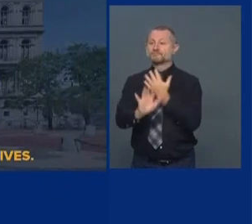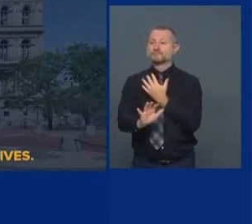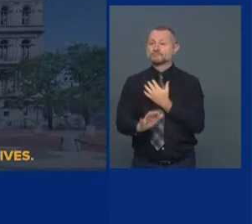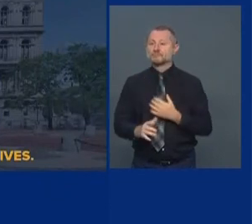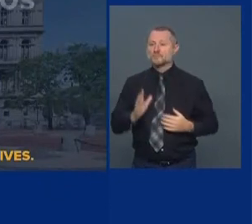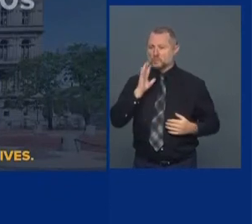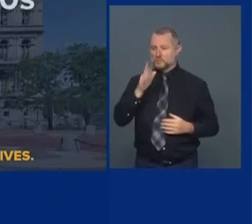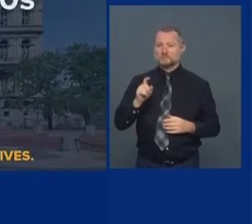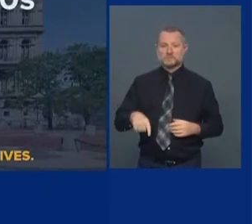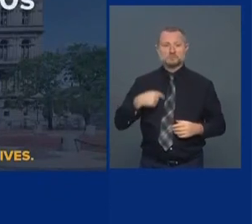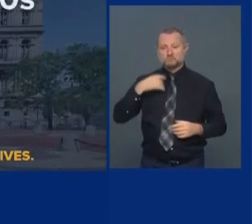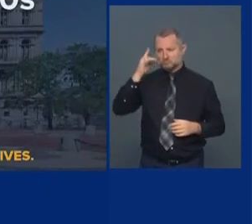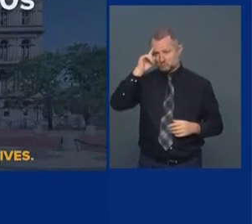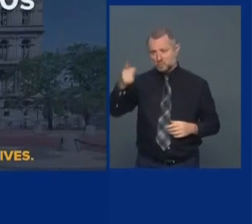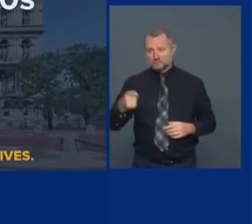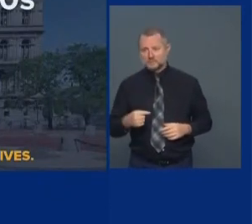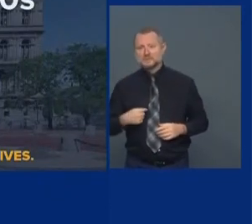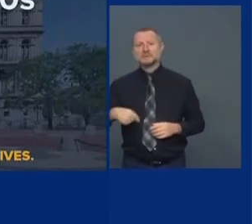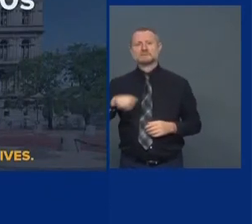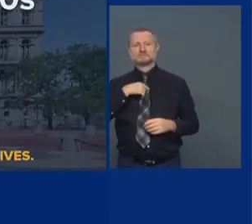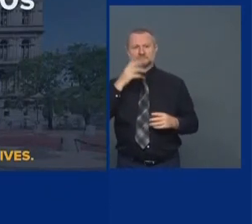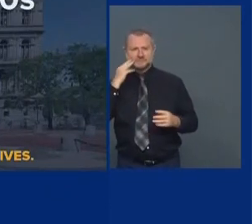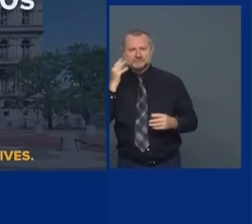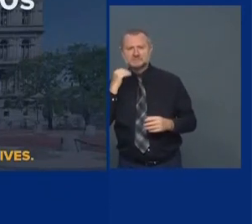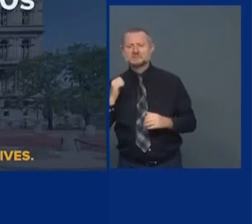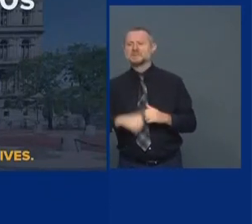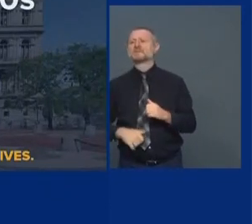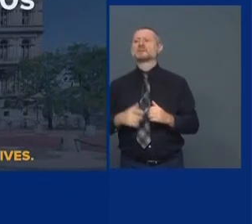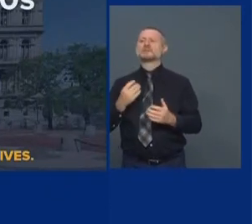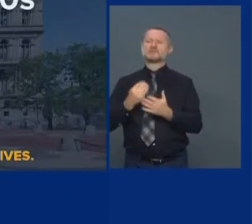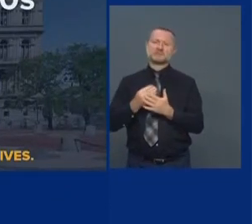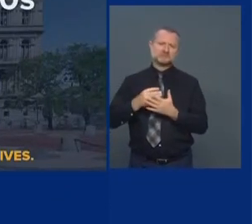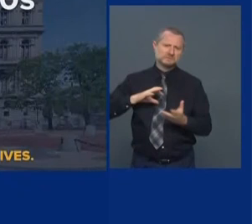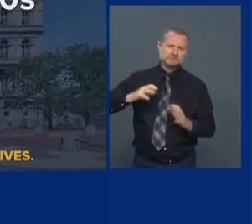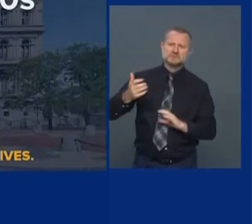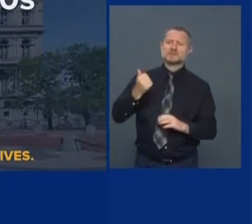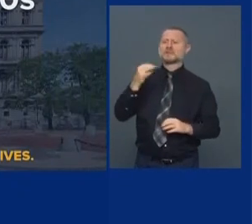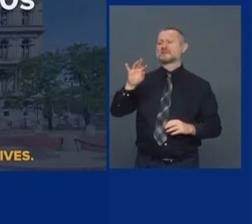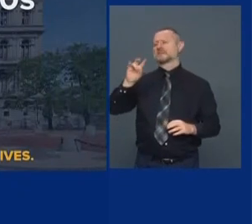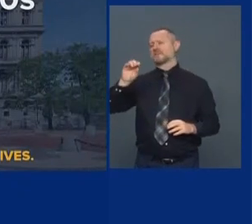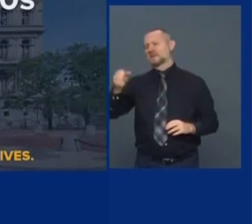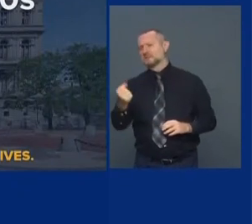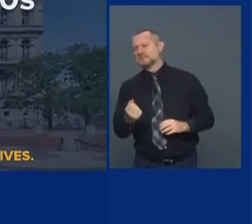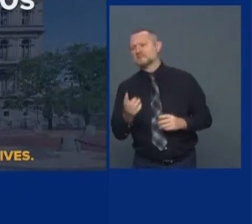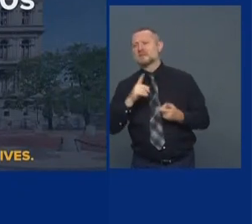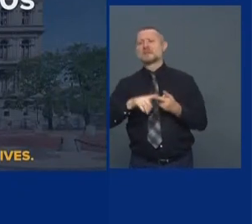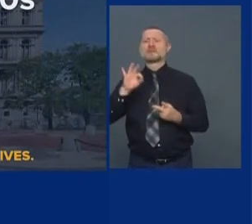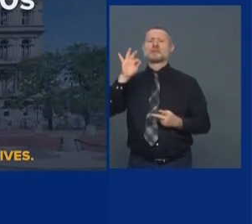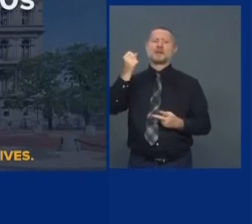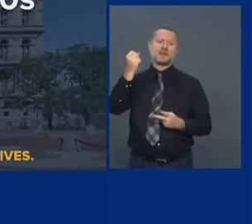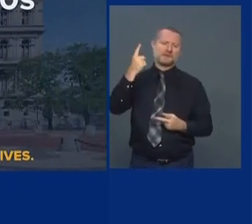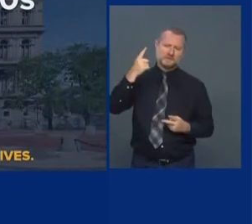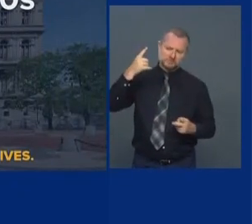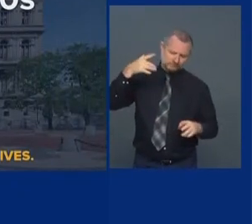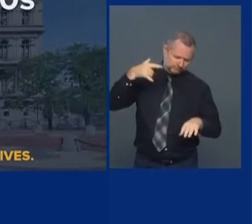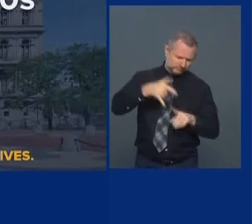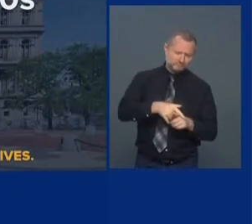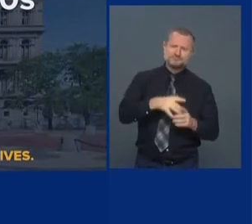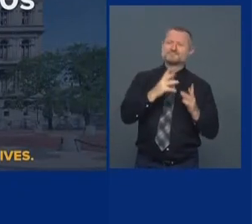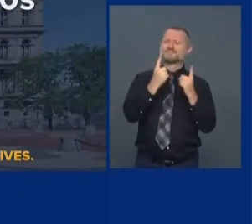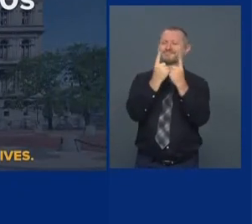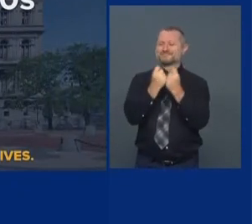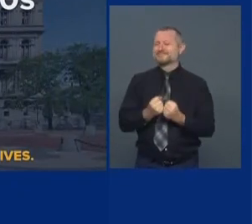gone through tough times before in New York. We had the fiscal crisis of the 70s. Post-9-11, I